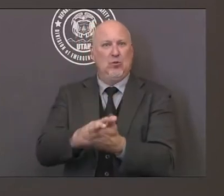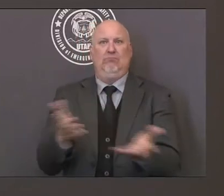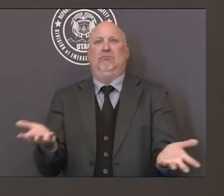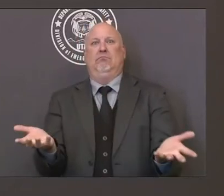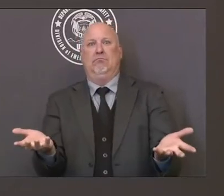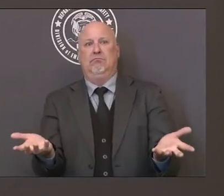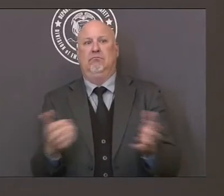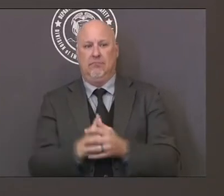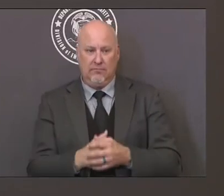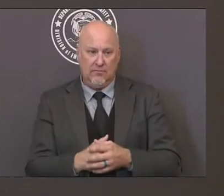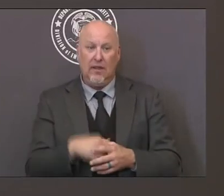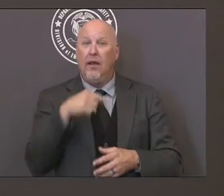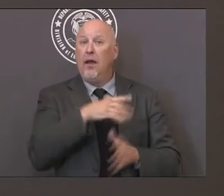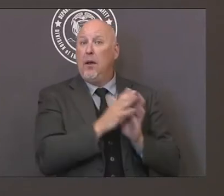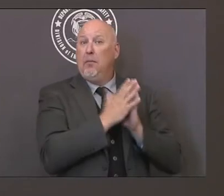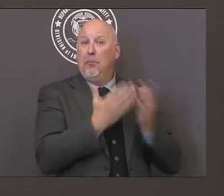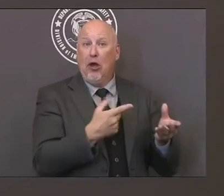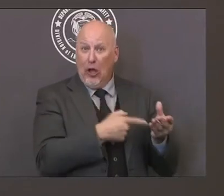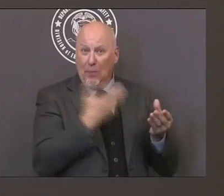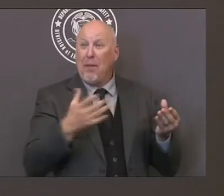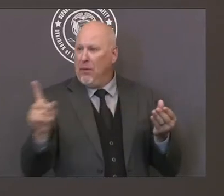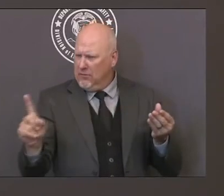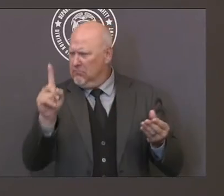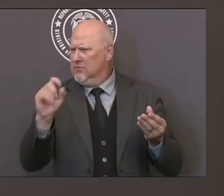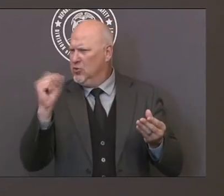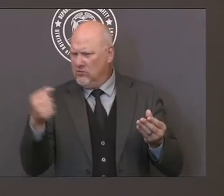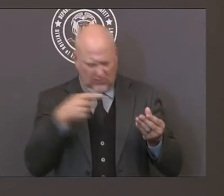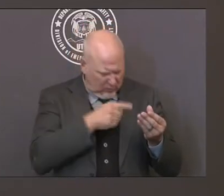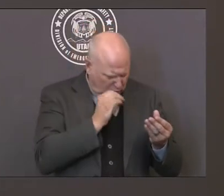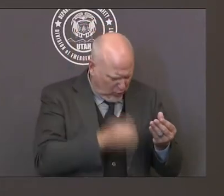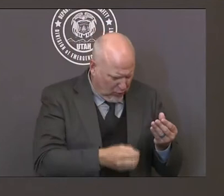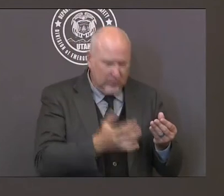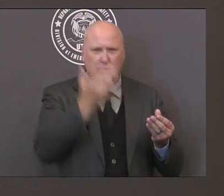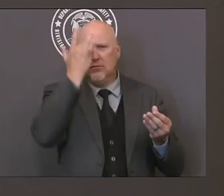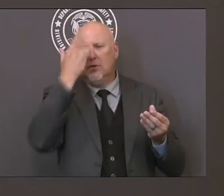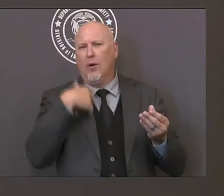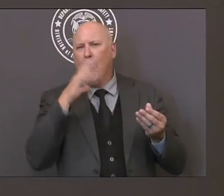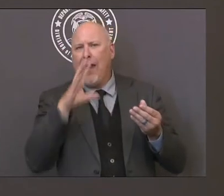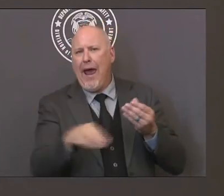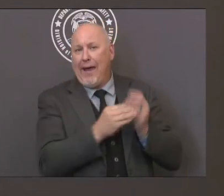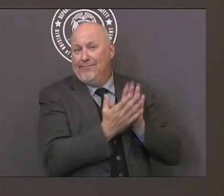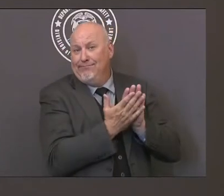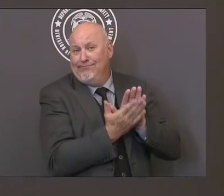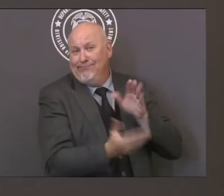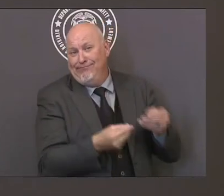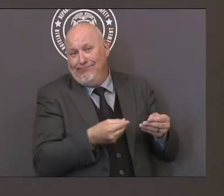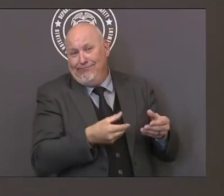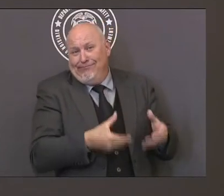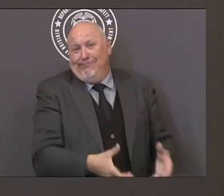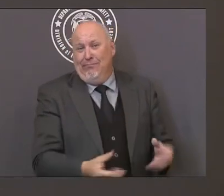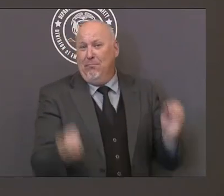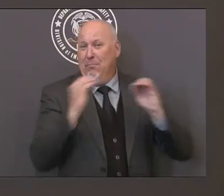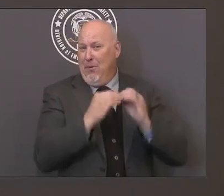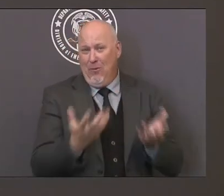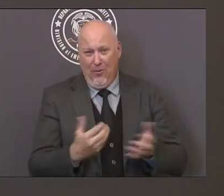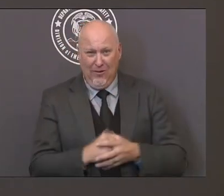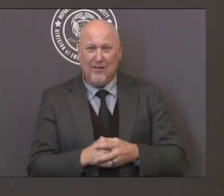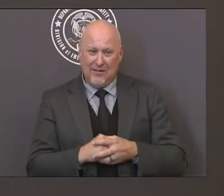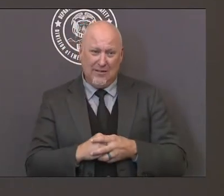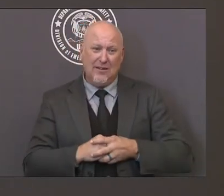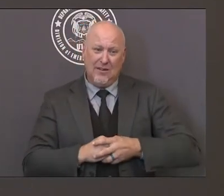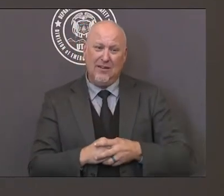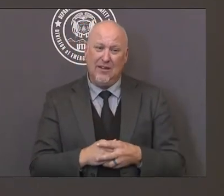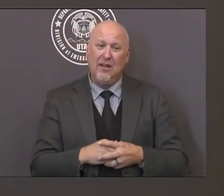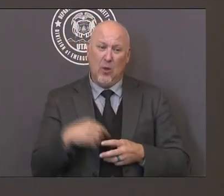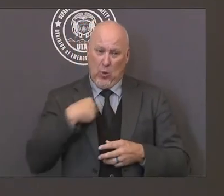on the coronavirus website coronavirus.utah.gov It will also be on our school resource site at the State Board